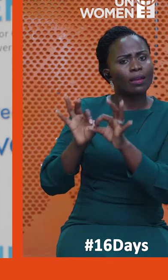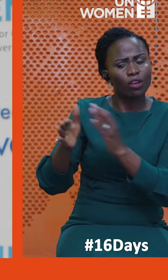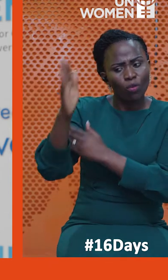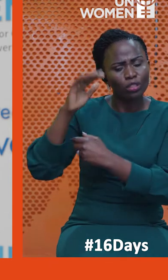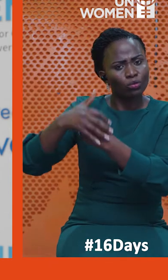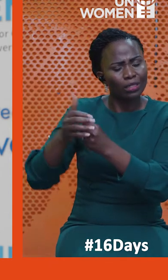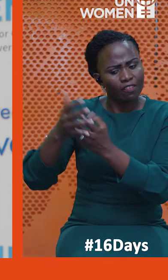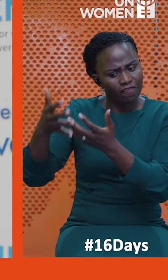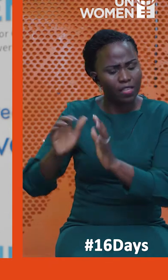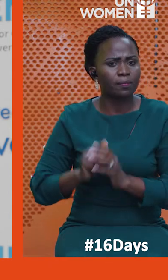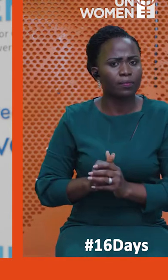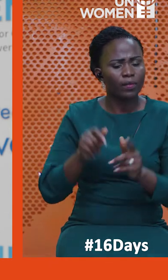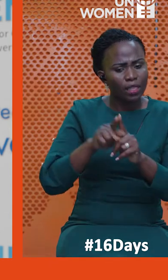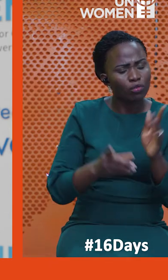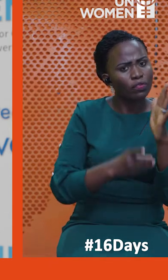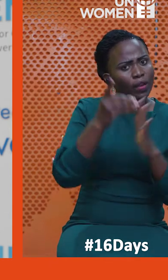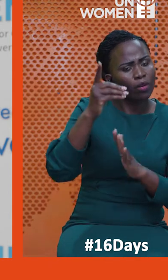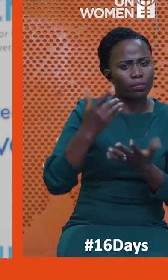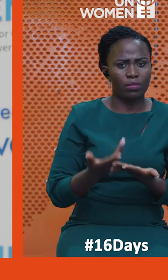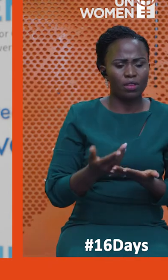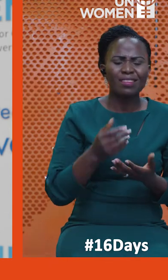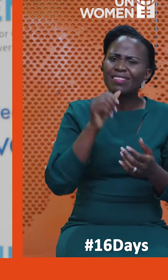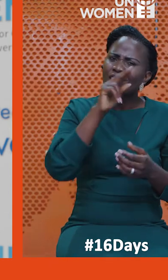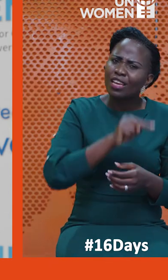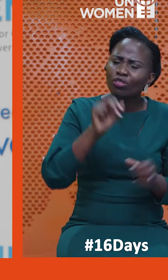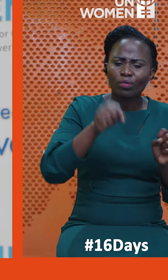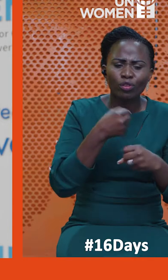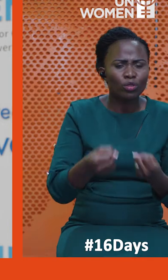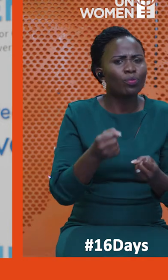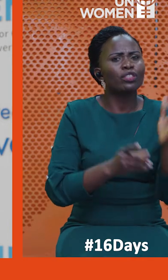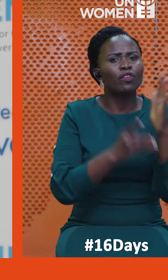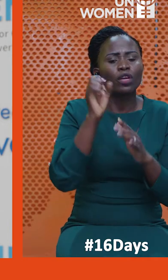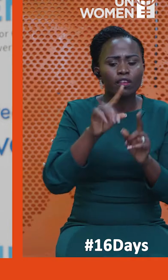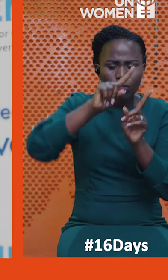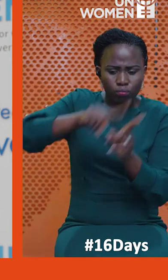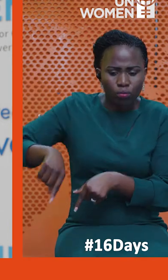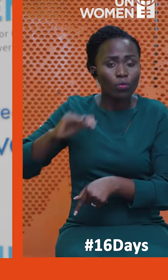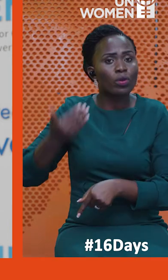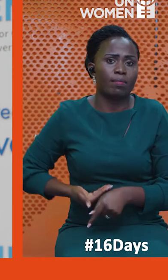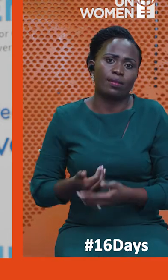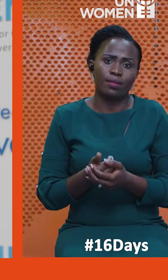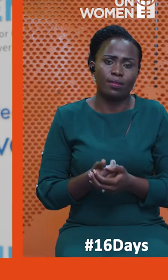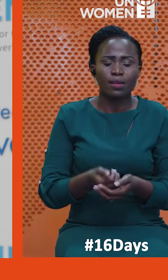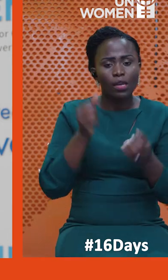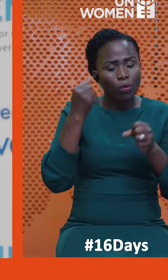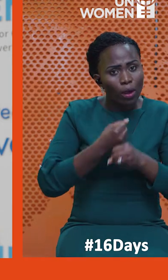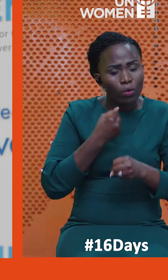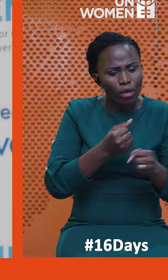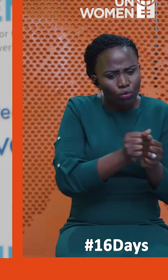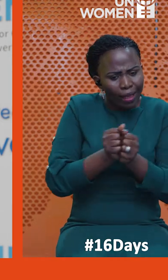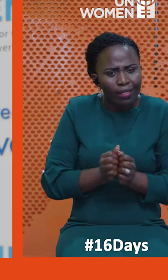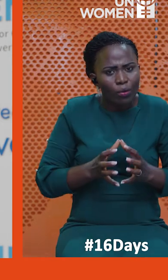and as equal partners in the development of this country. No nation can devolve if it ignores the women. So